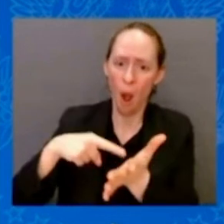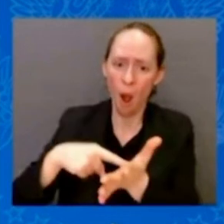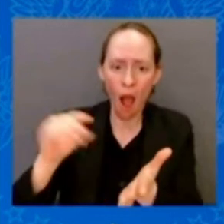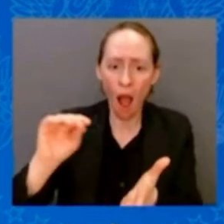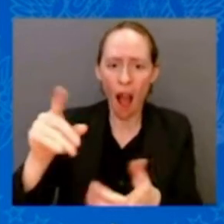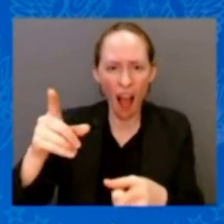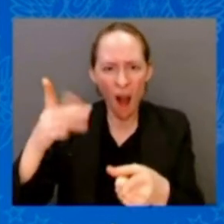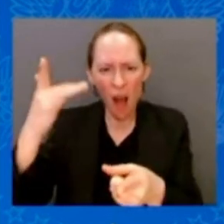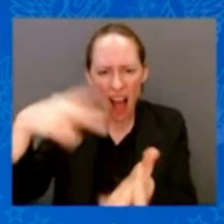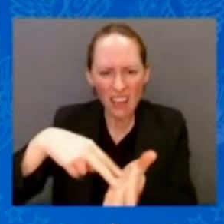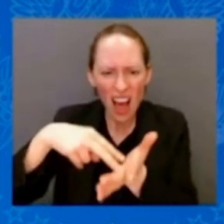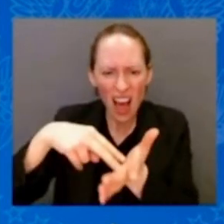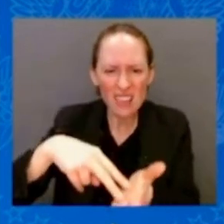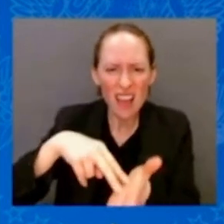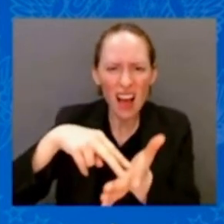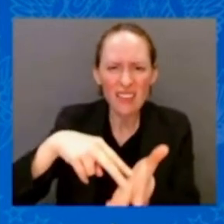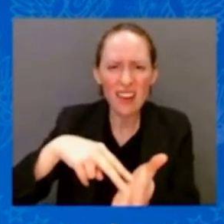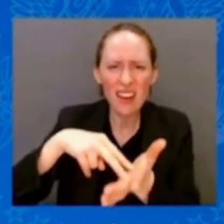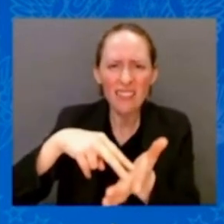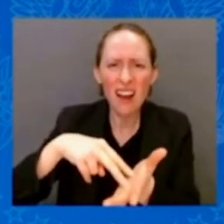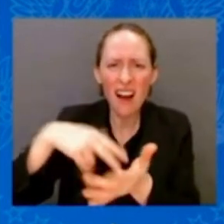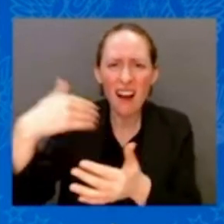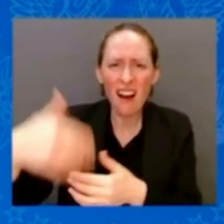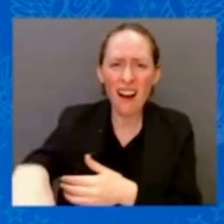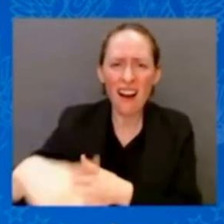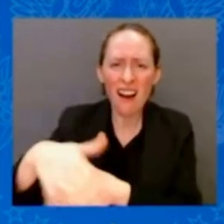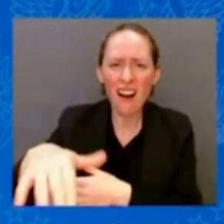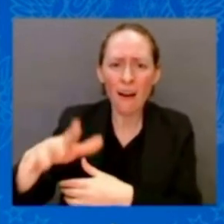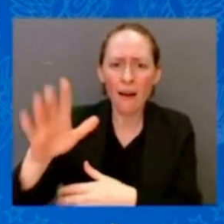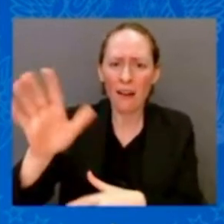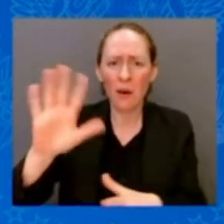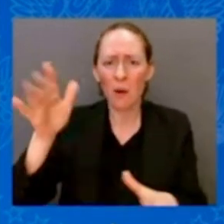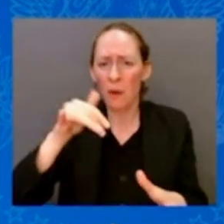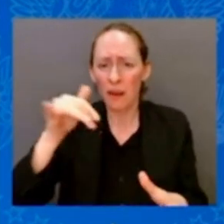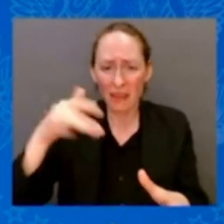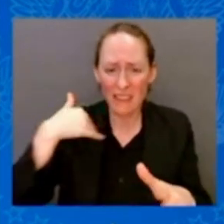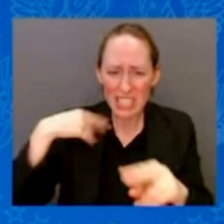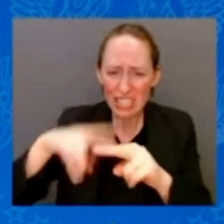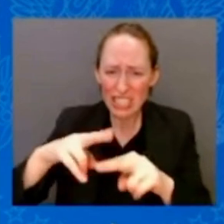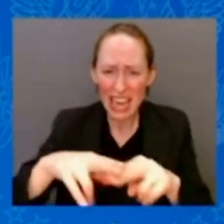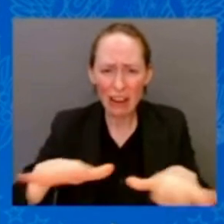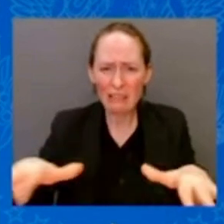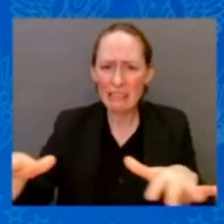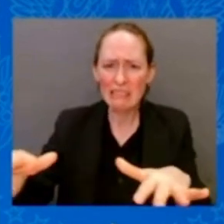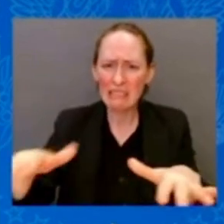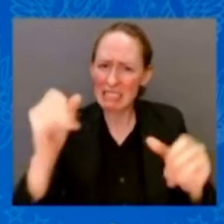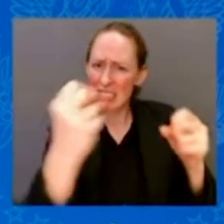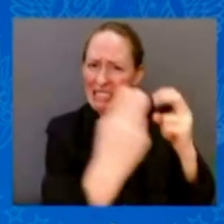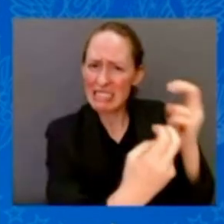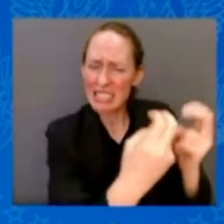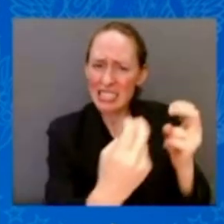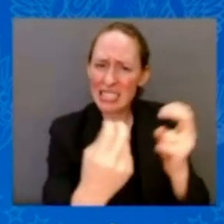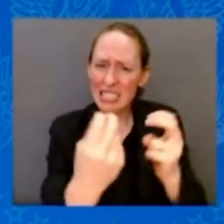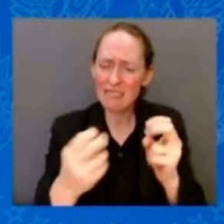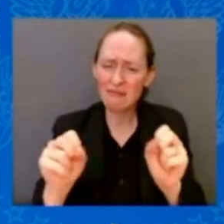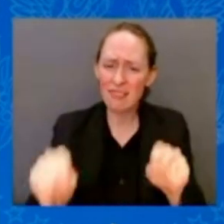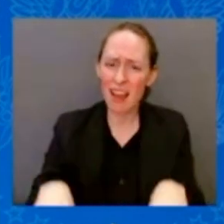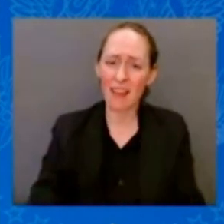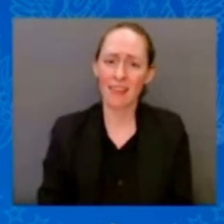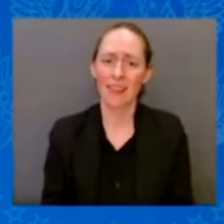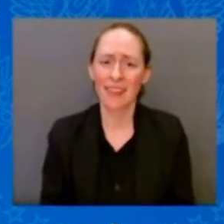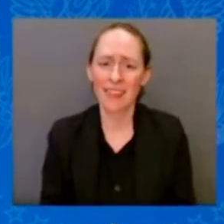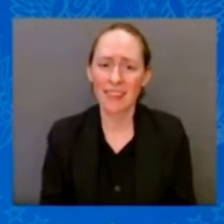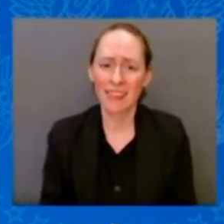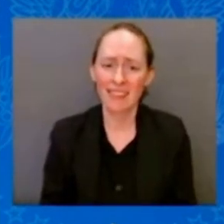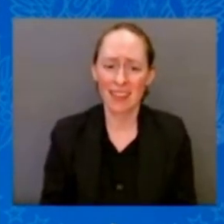Why don't you bring us some extra chairs here? For real. Do we have chairs out there? Look, that's not right. You